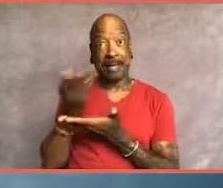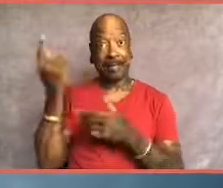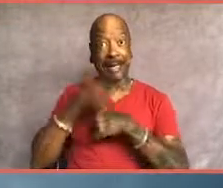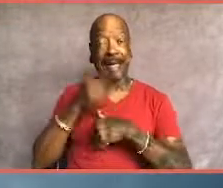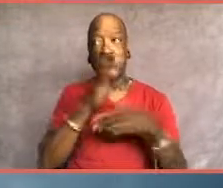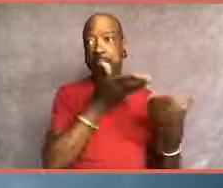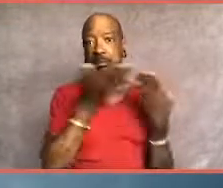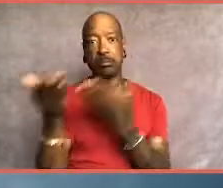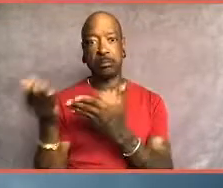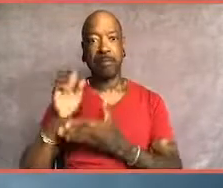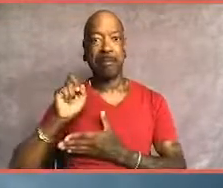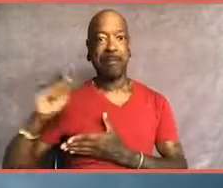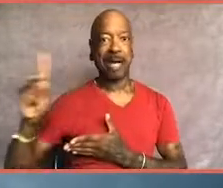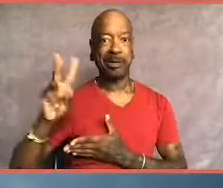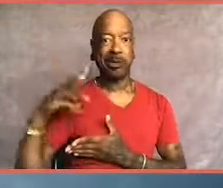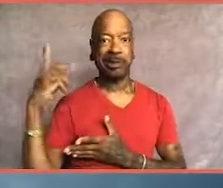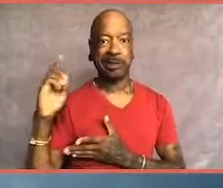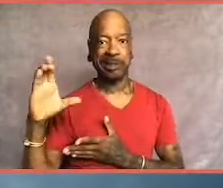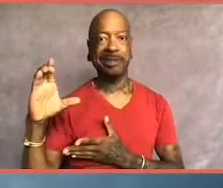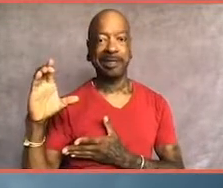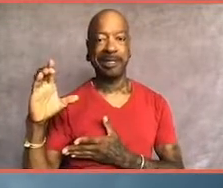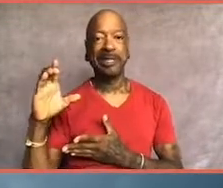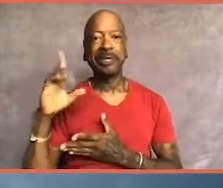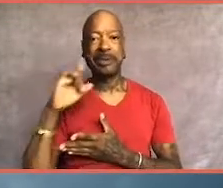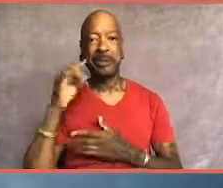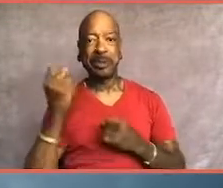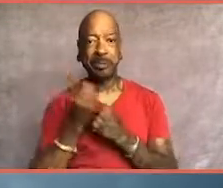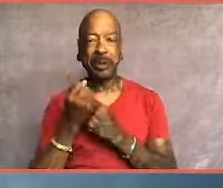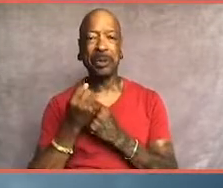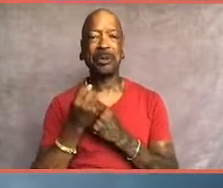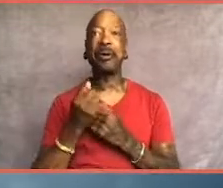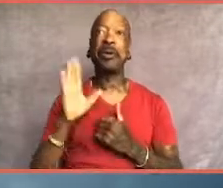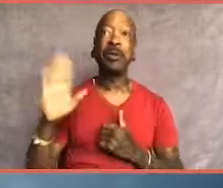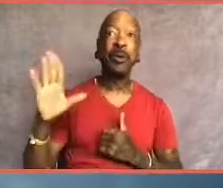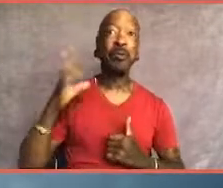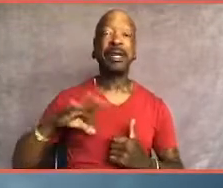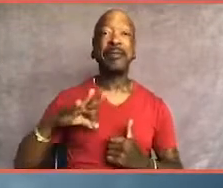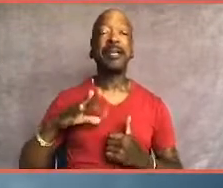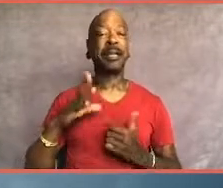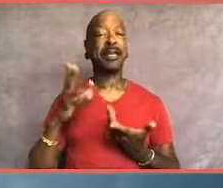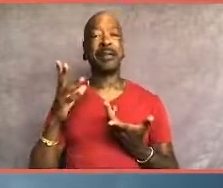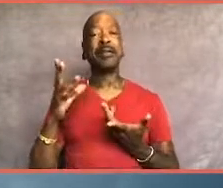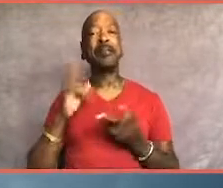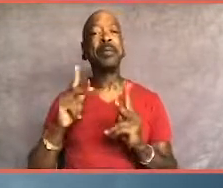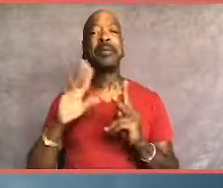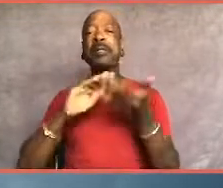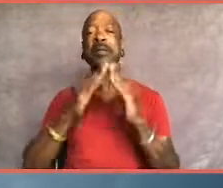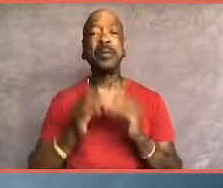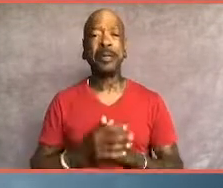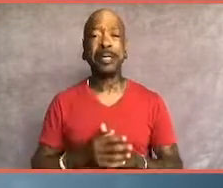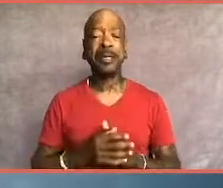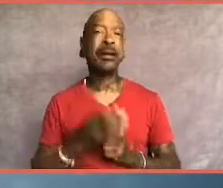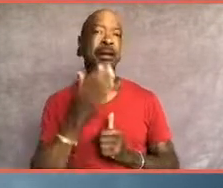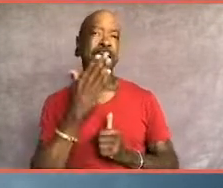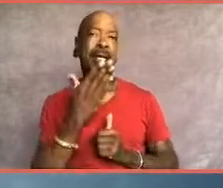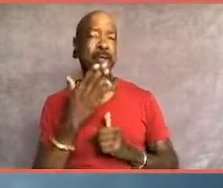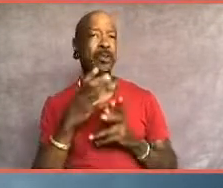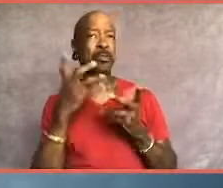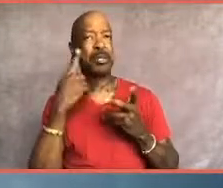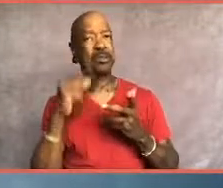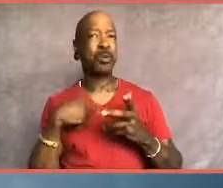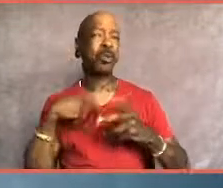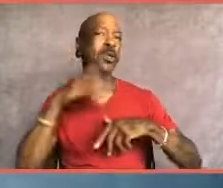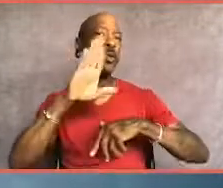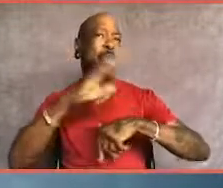issues that I want to go back to Washington and work on on your behalf and on behalf of the people on Pribbles to serve. Thank you so much for taking the time to serve me.